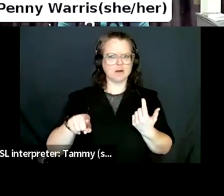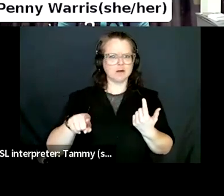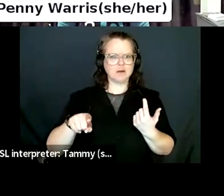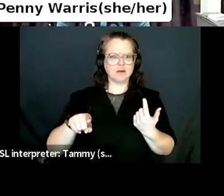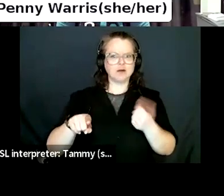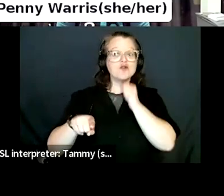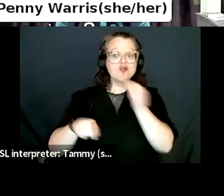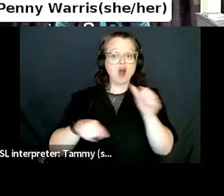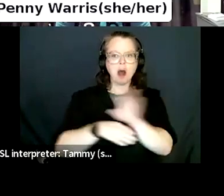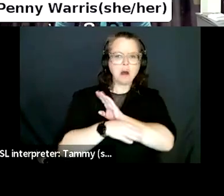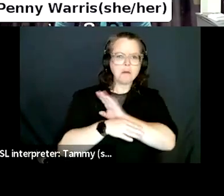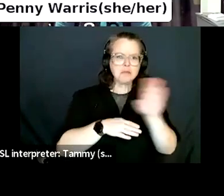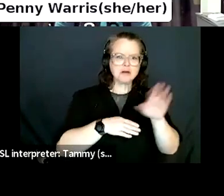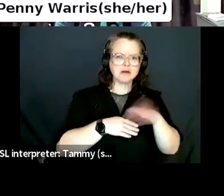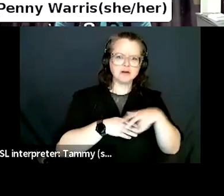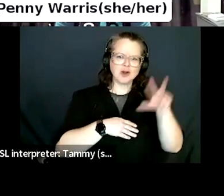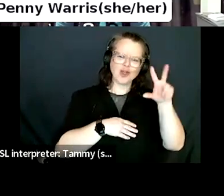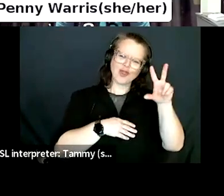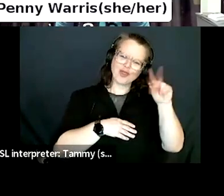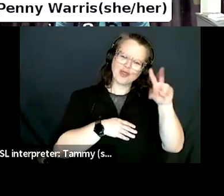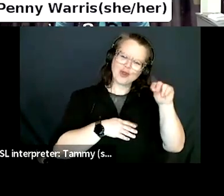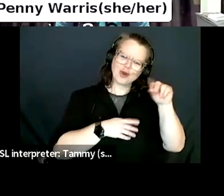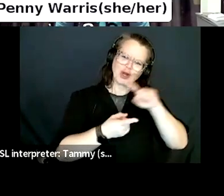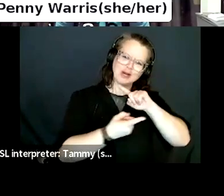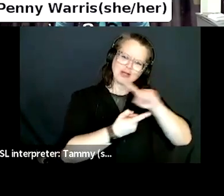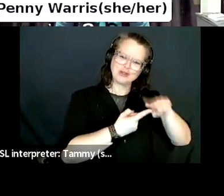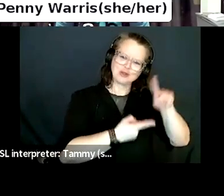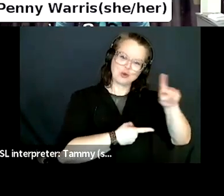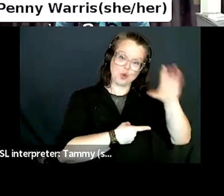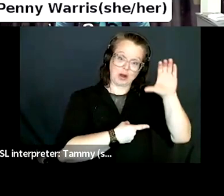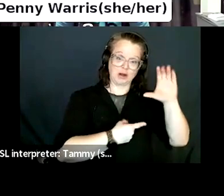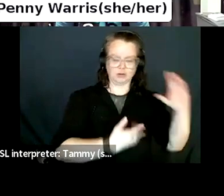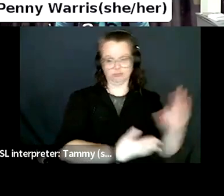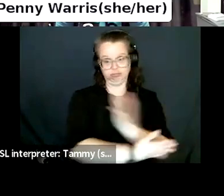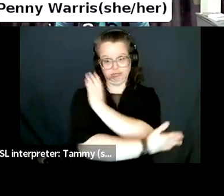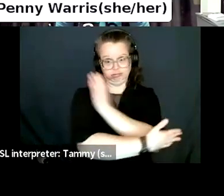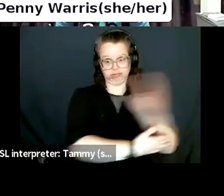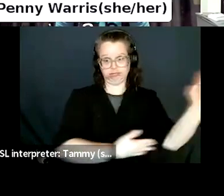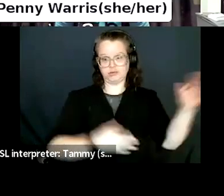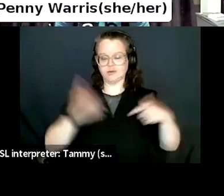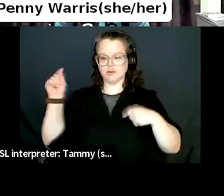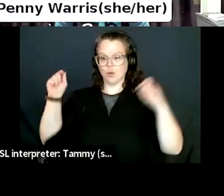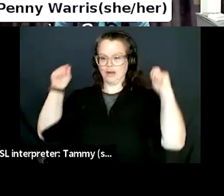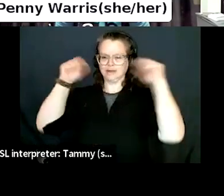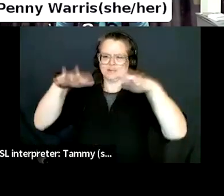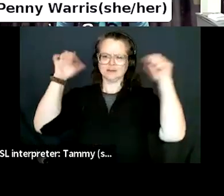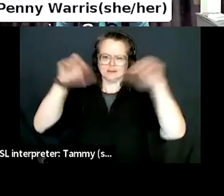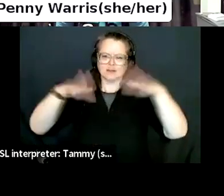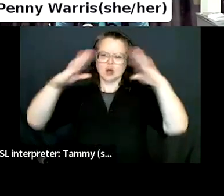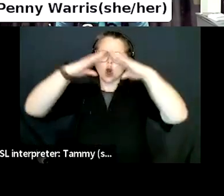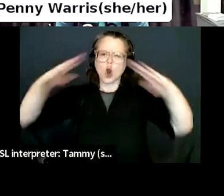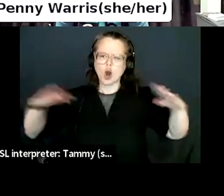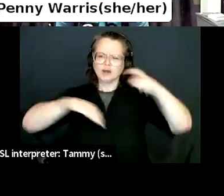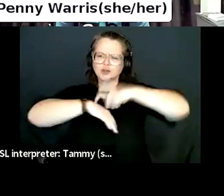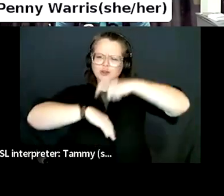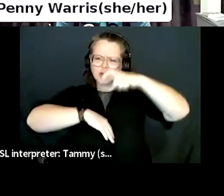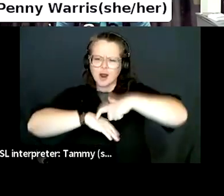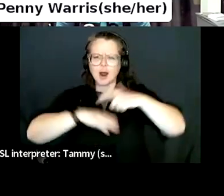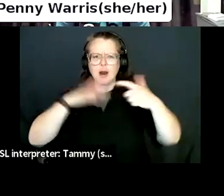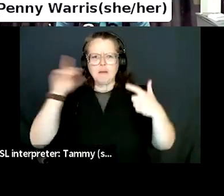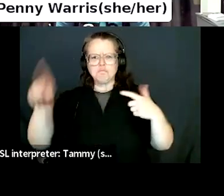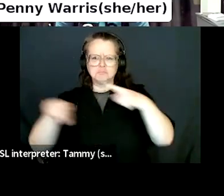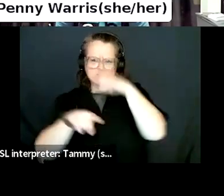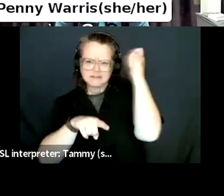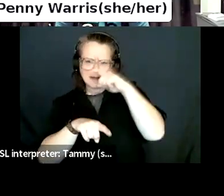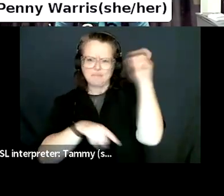30 to a hundred really varies. Um, um, on season. So summer Christmas, um,